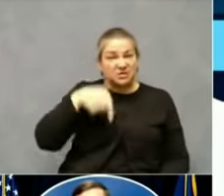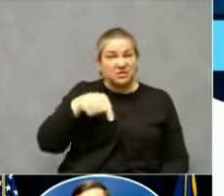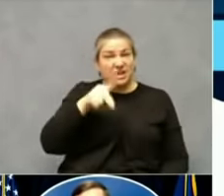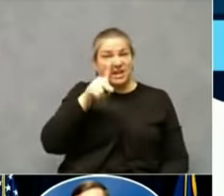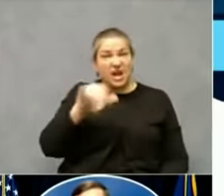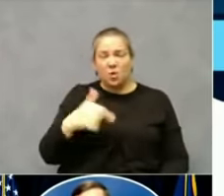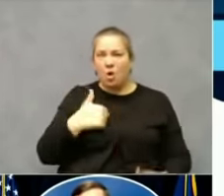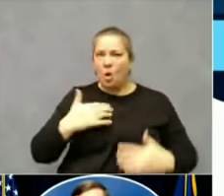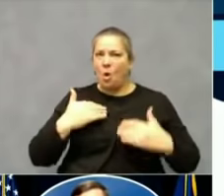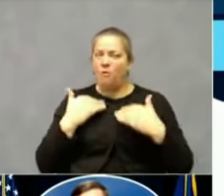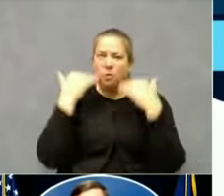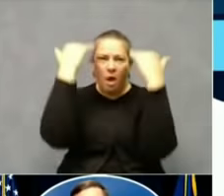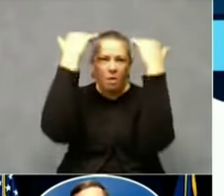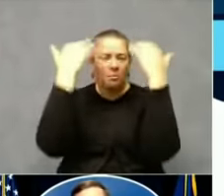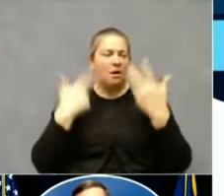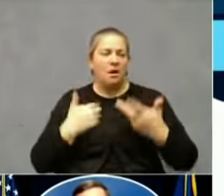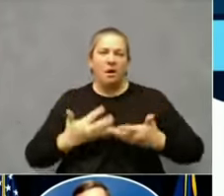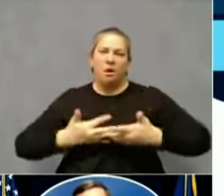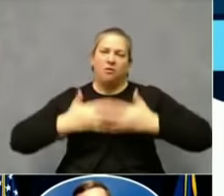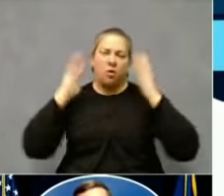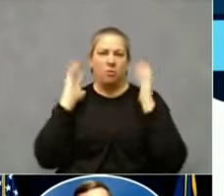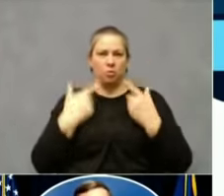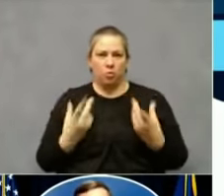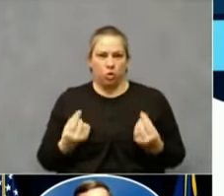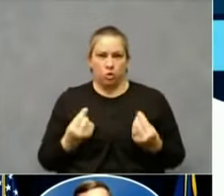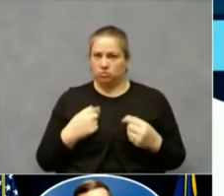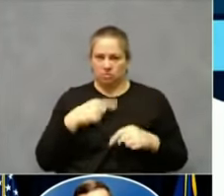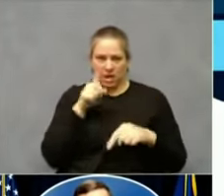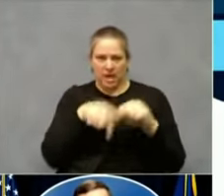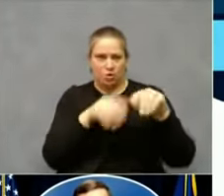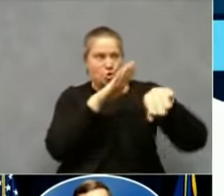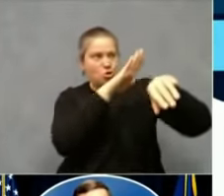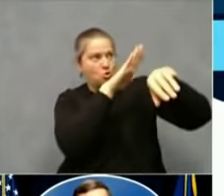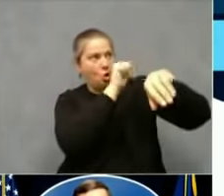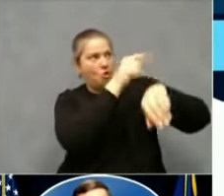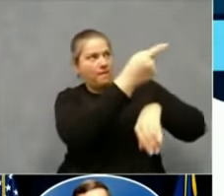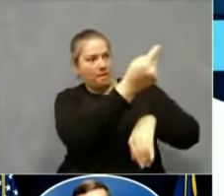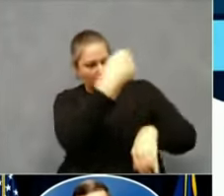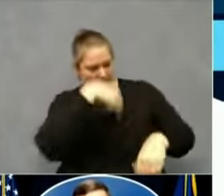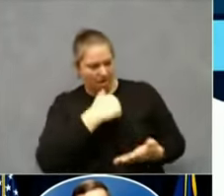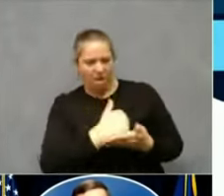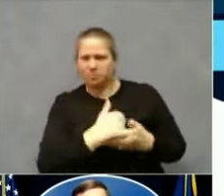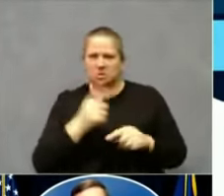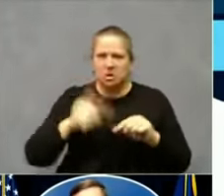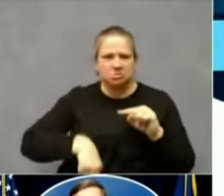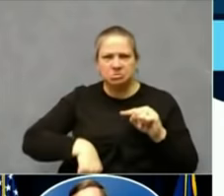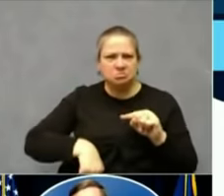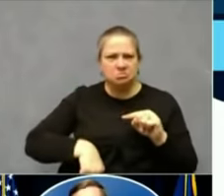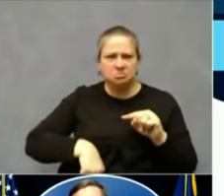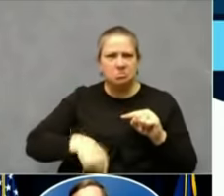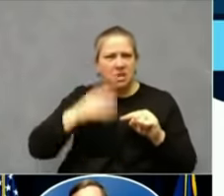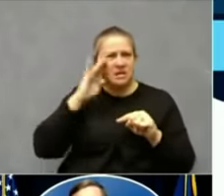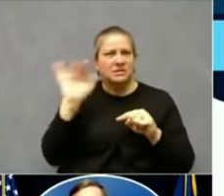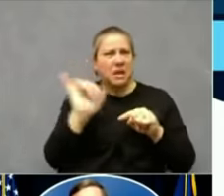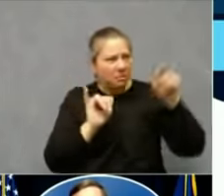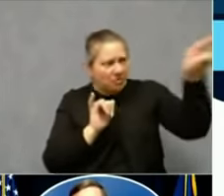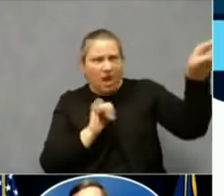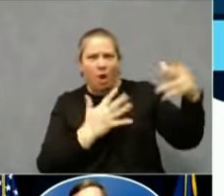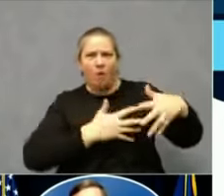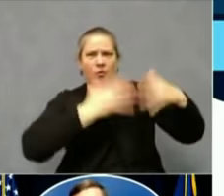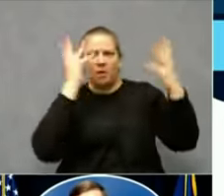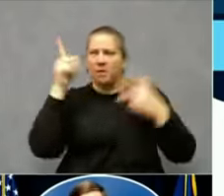out, there's no one coming to our aid. We have to protect ourselves.